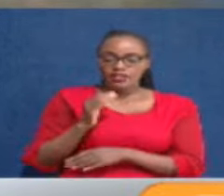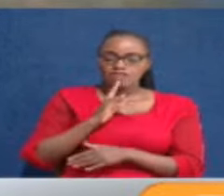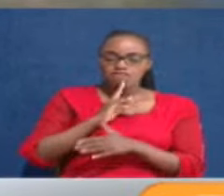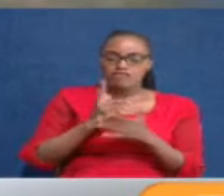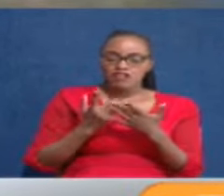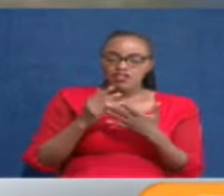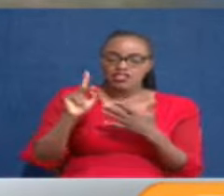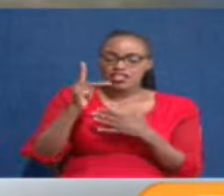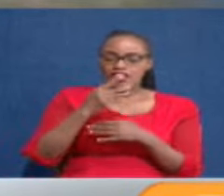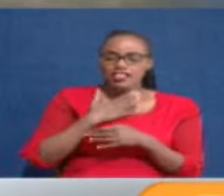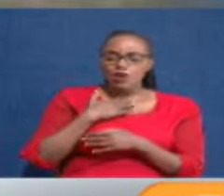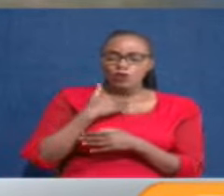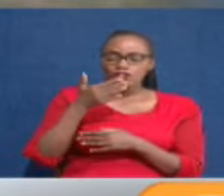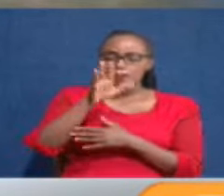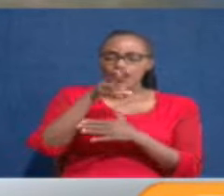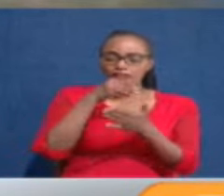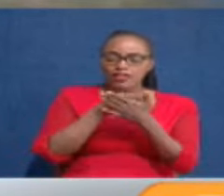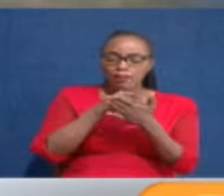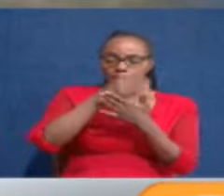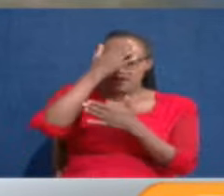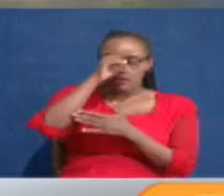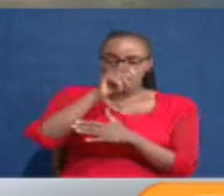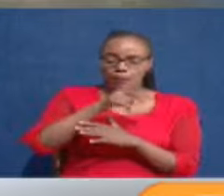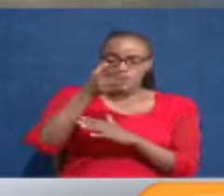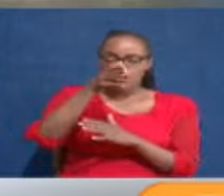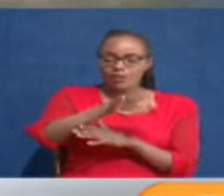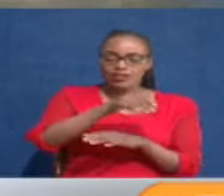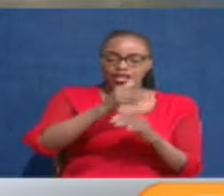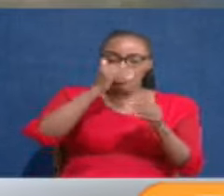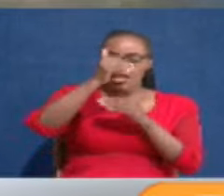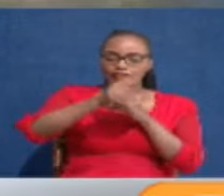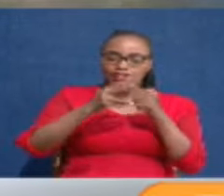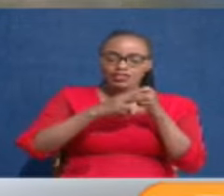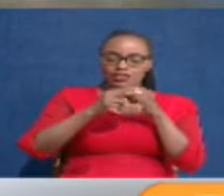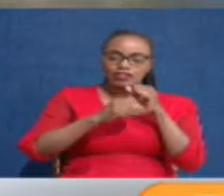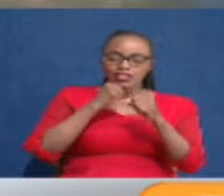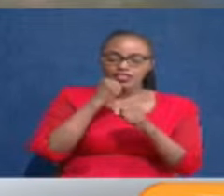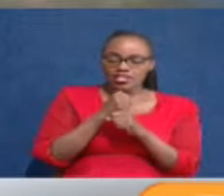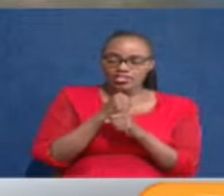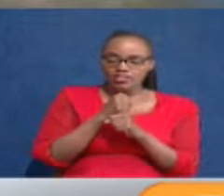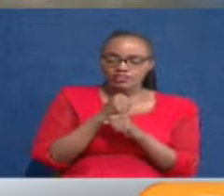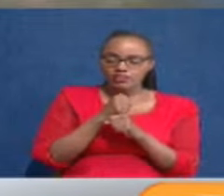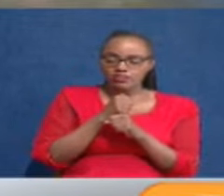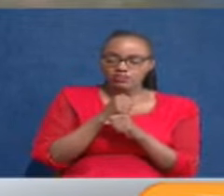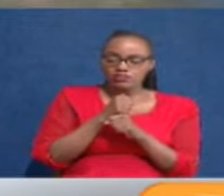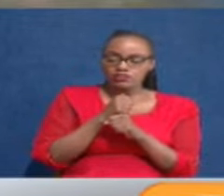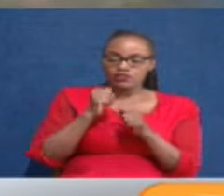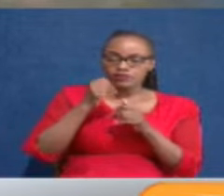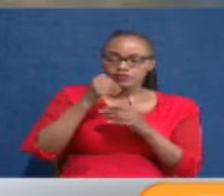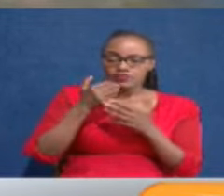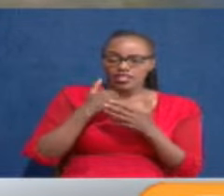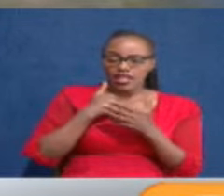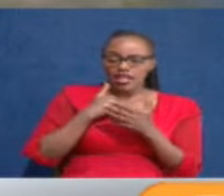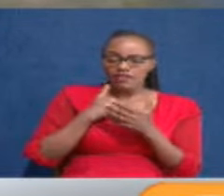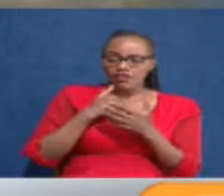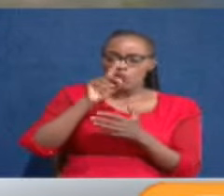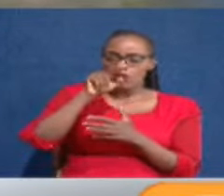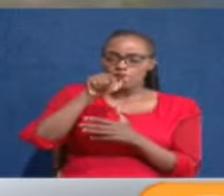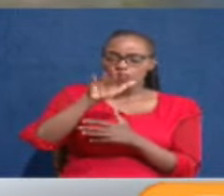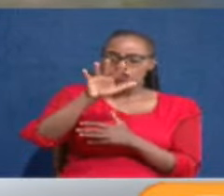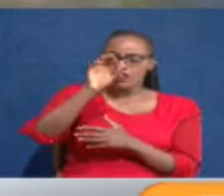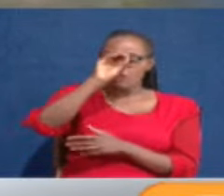do not want the money back because it was supposed to come back to you after seven years. And therefore, they reduced the tax rate to 1